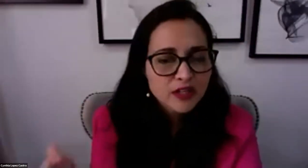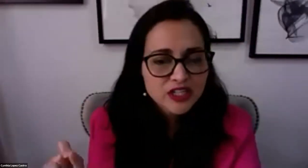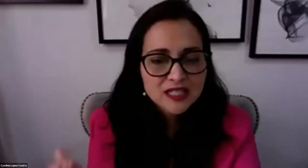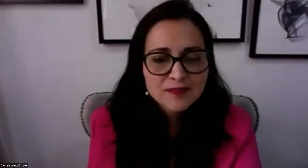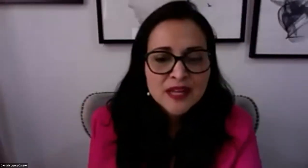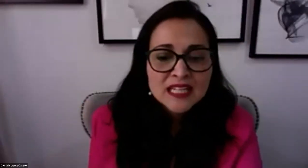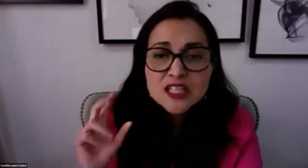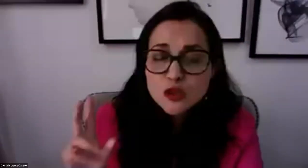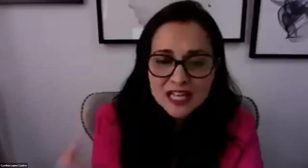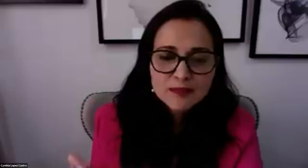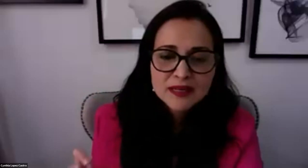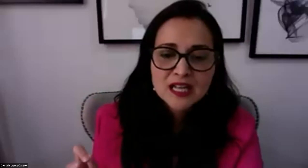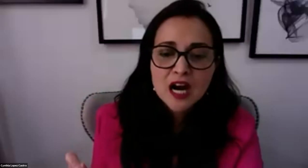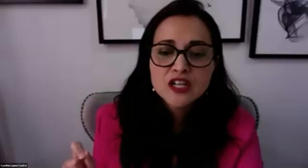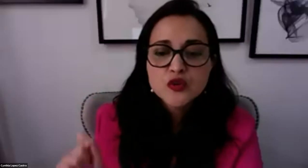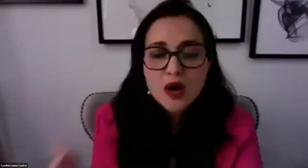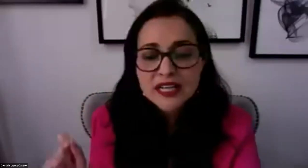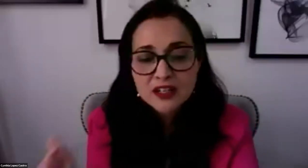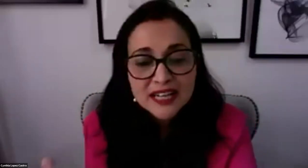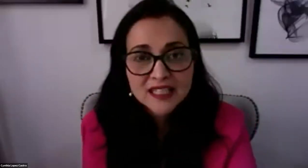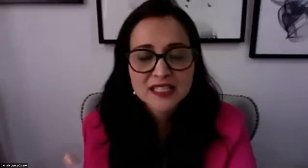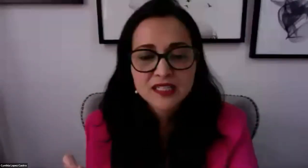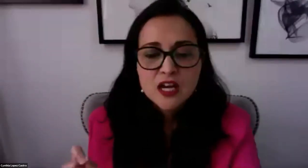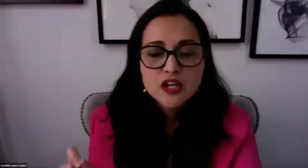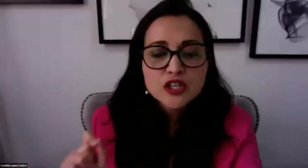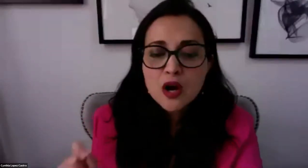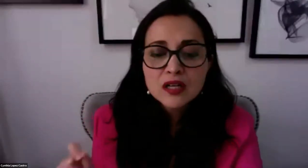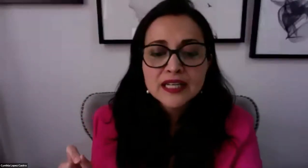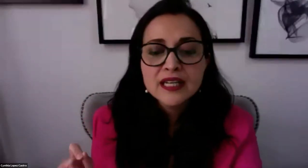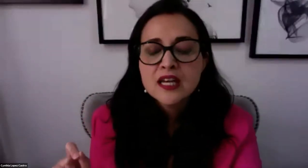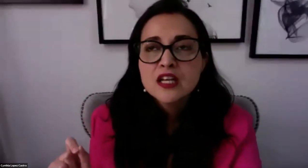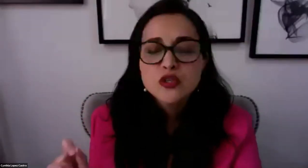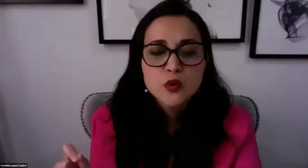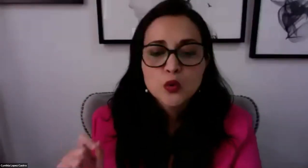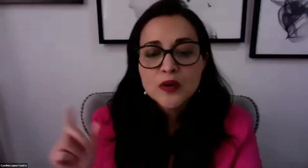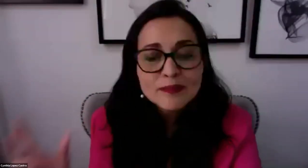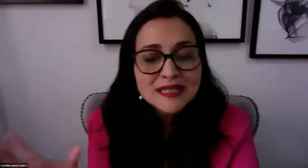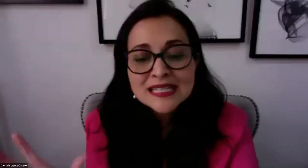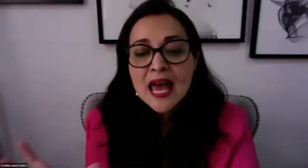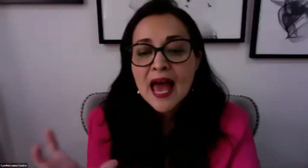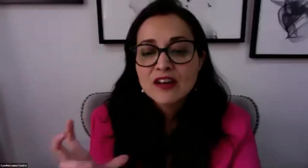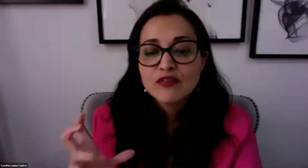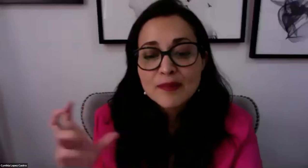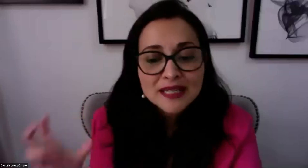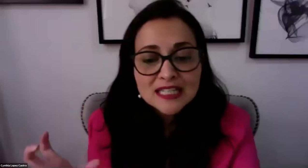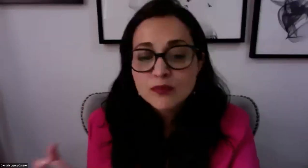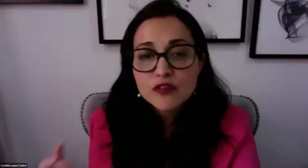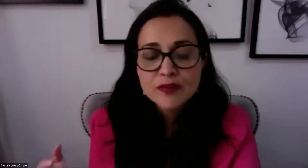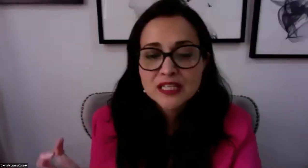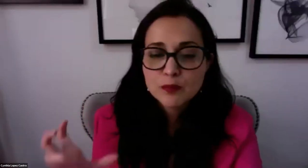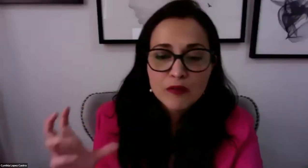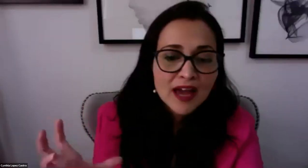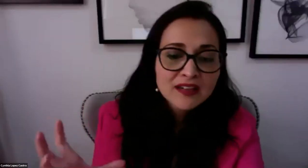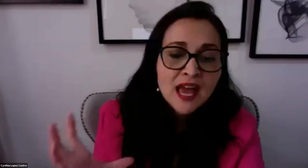and budgets. These two aspects are strongly connected. Not only do women and feminist